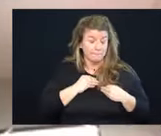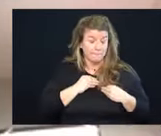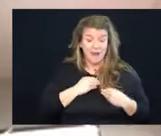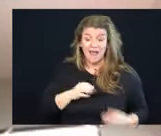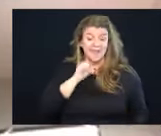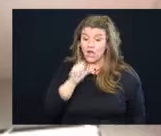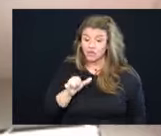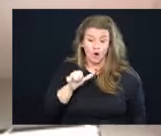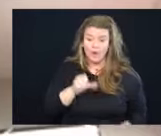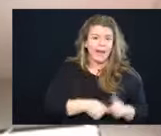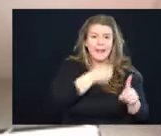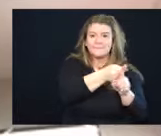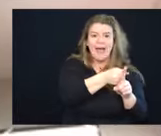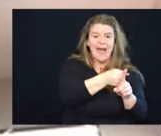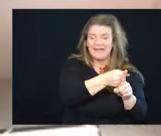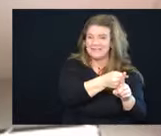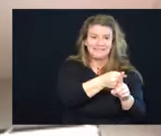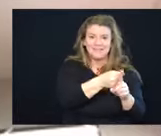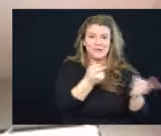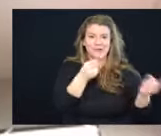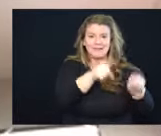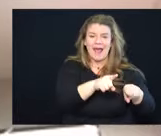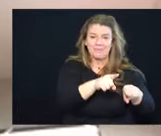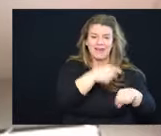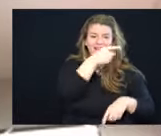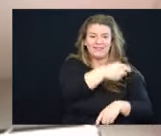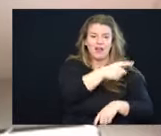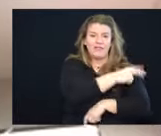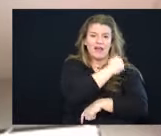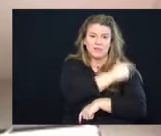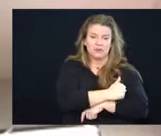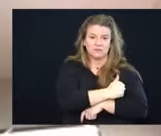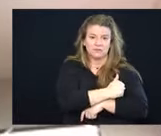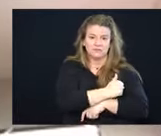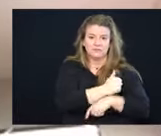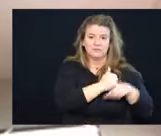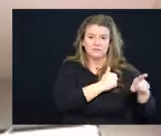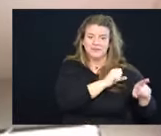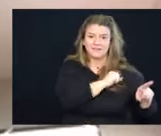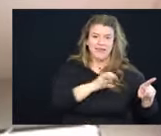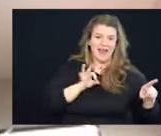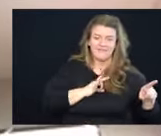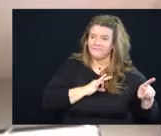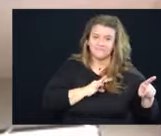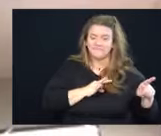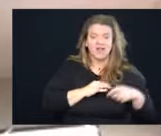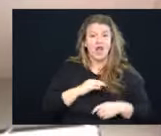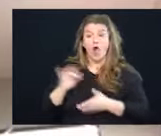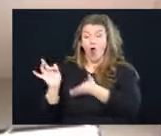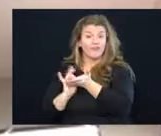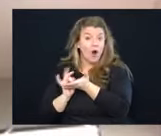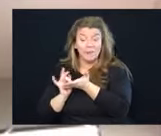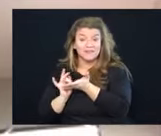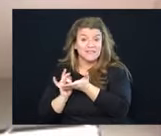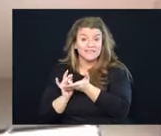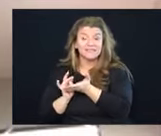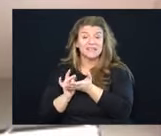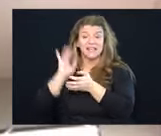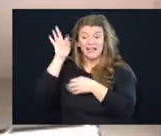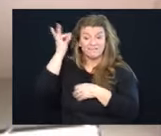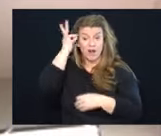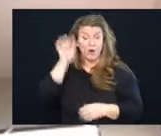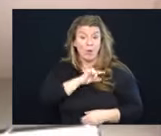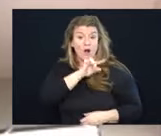do not impact the manpower that we need in our hospitals. So our pharmacies, federally